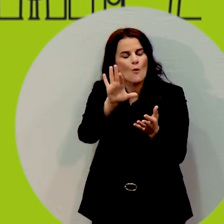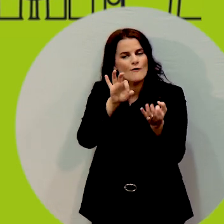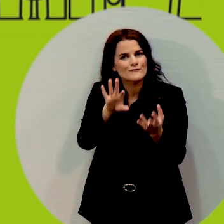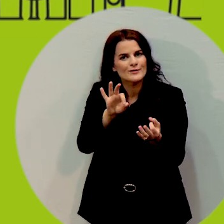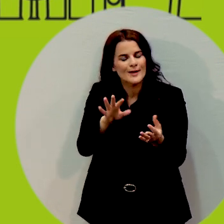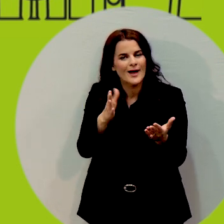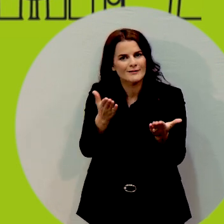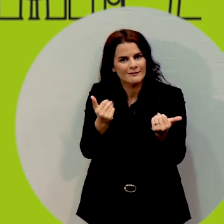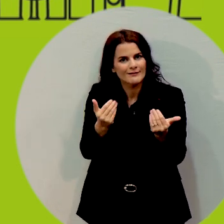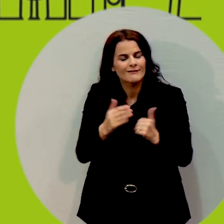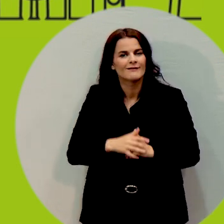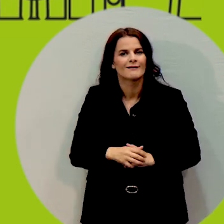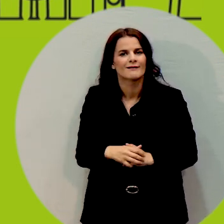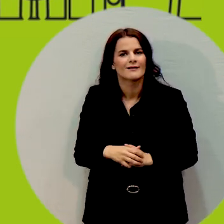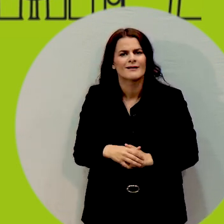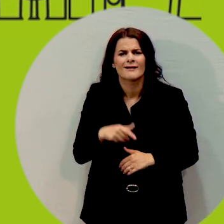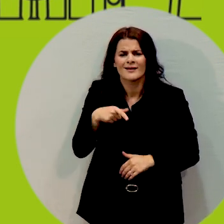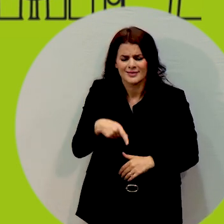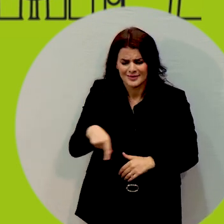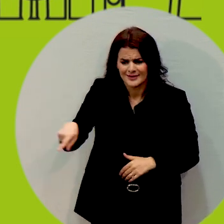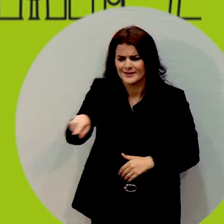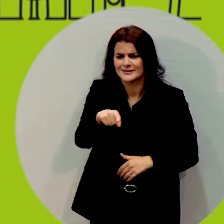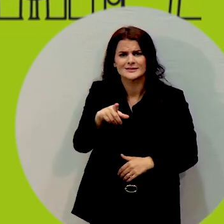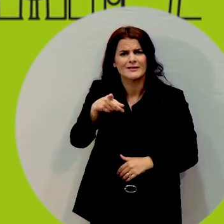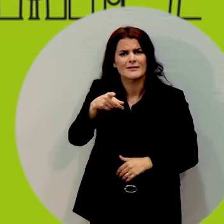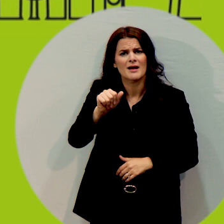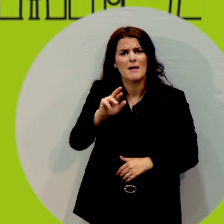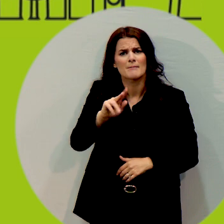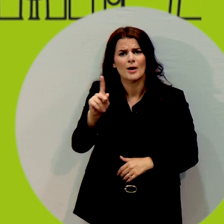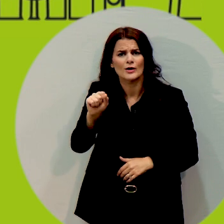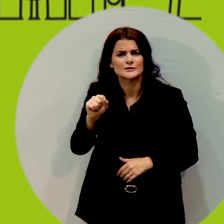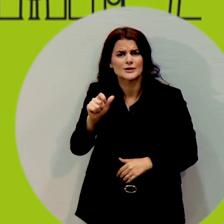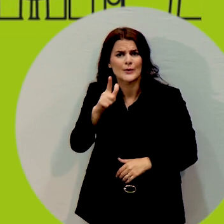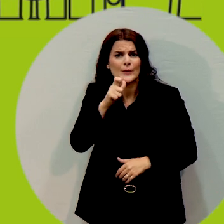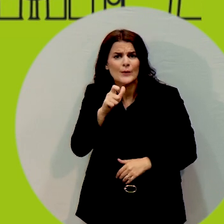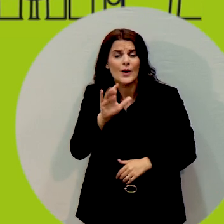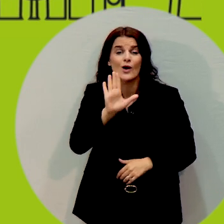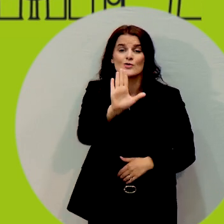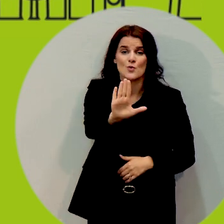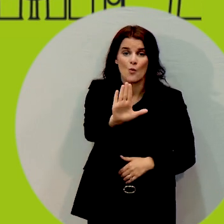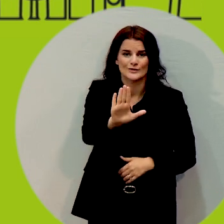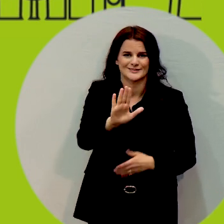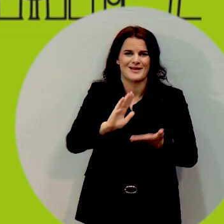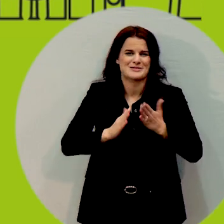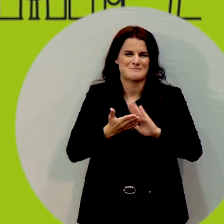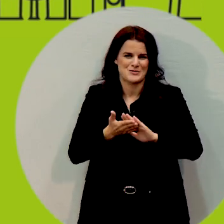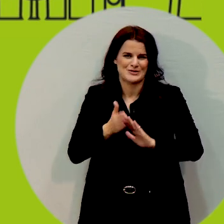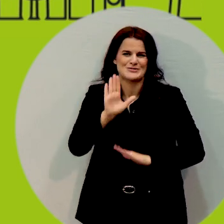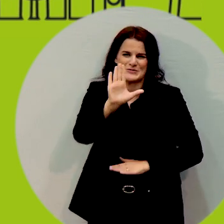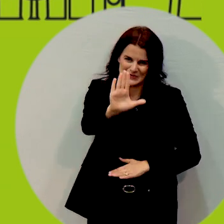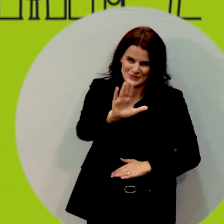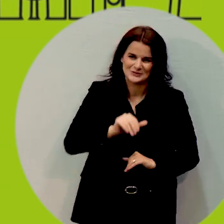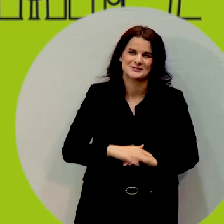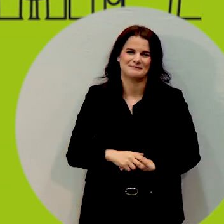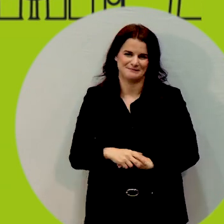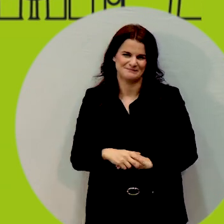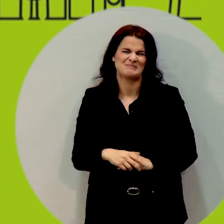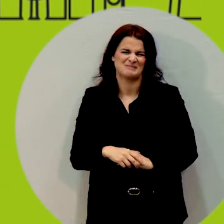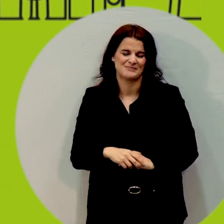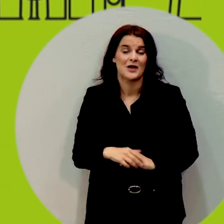we can make these recommendations but what is it you want to see in your park